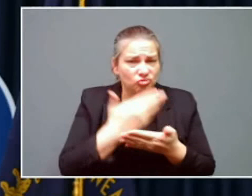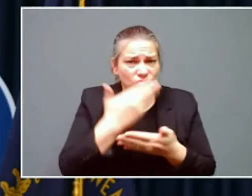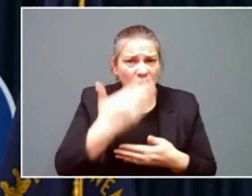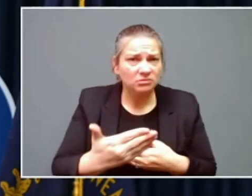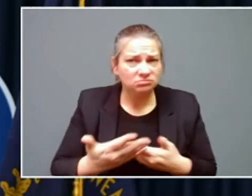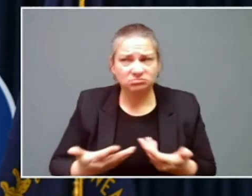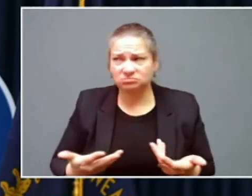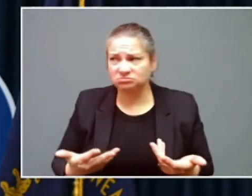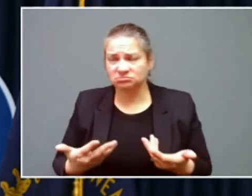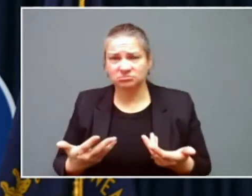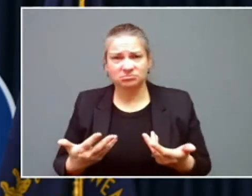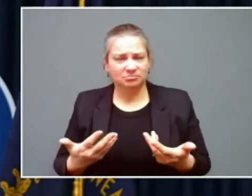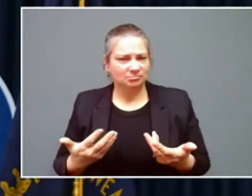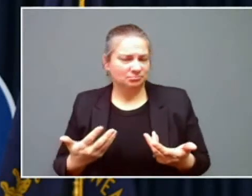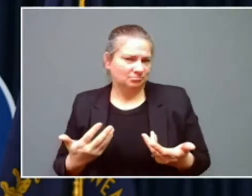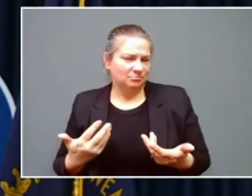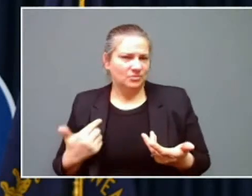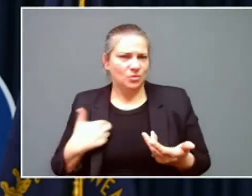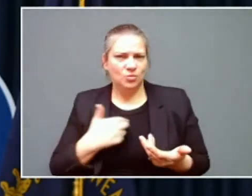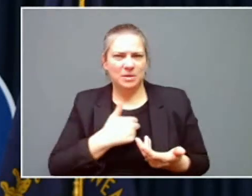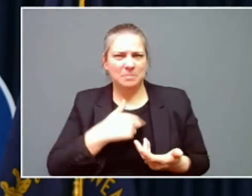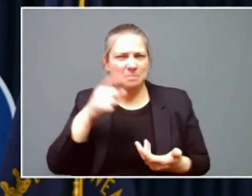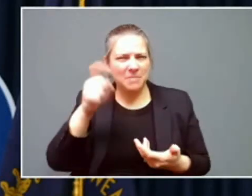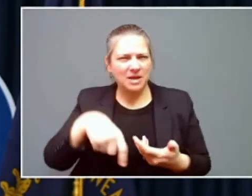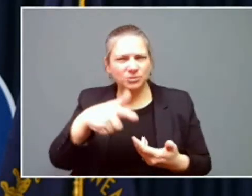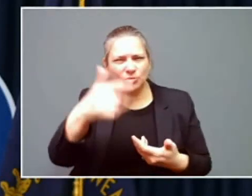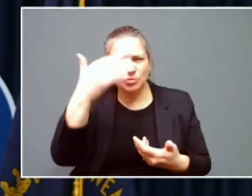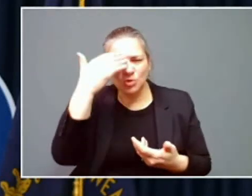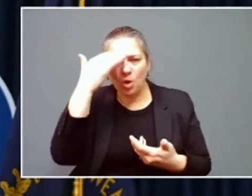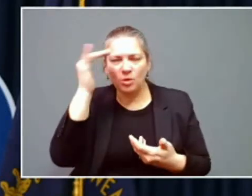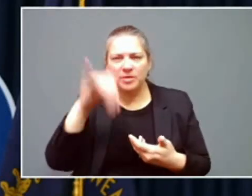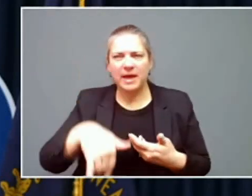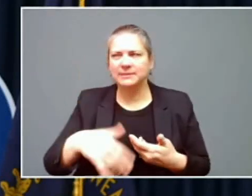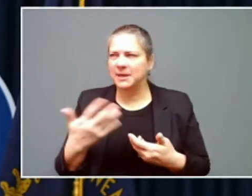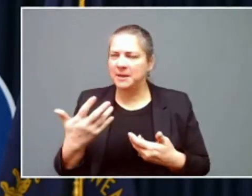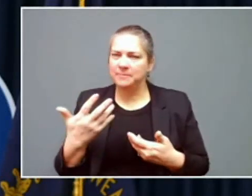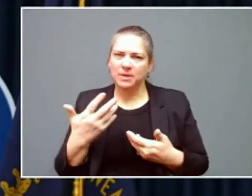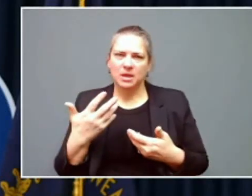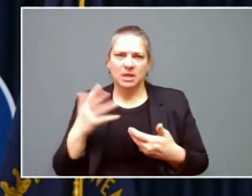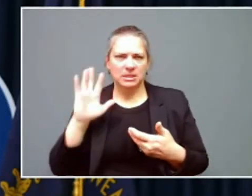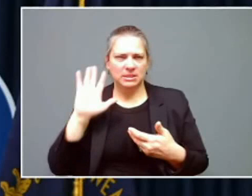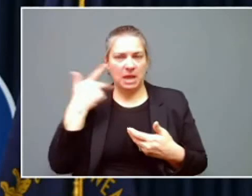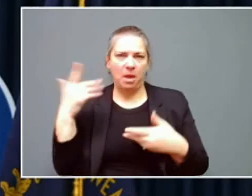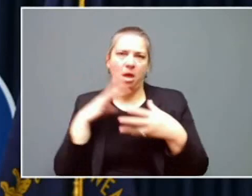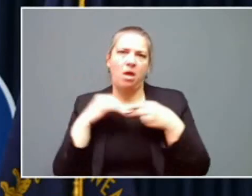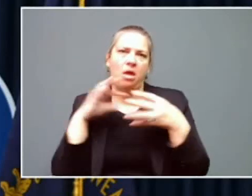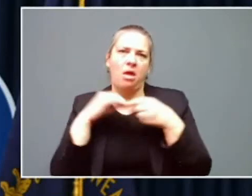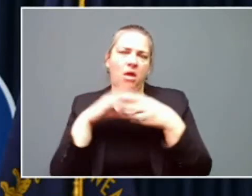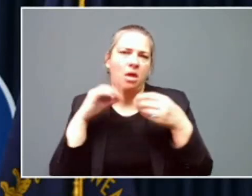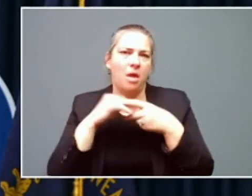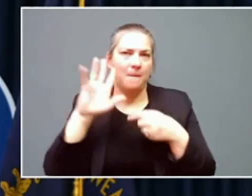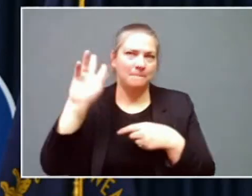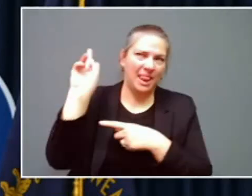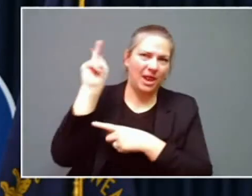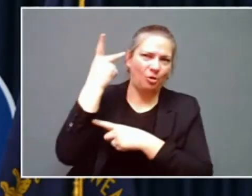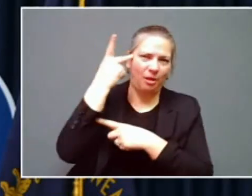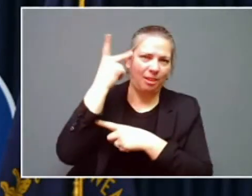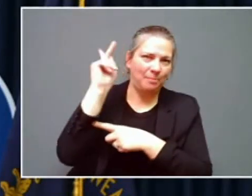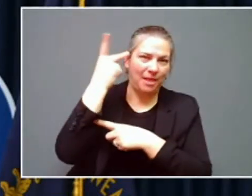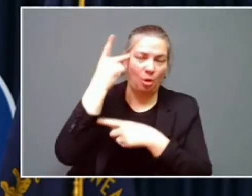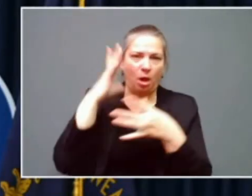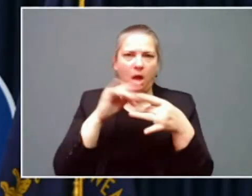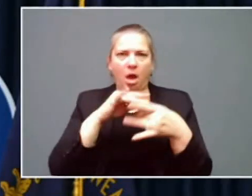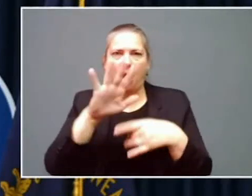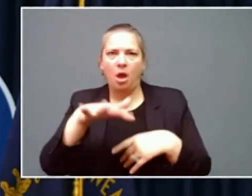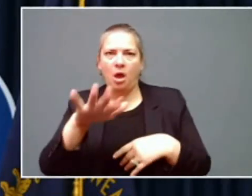we've got to get away from the rhetoric that seems to be used for political terms and address the reality of where